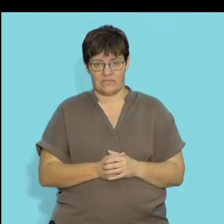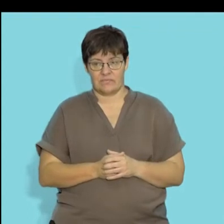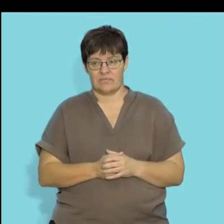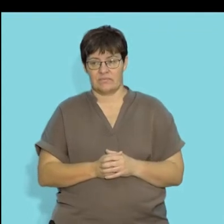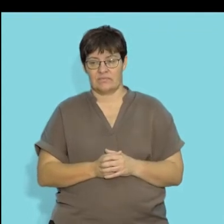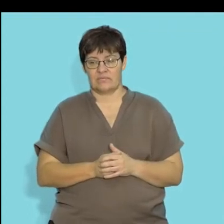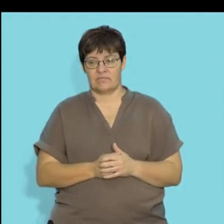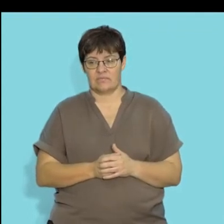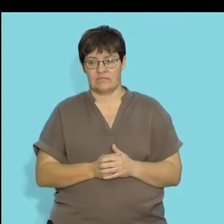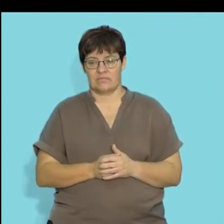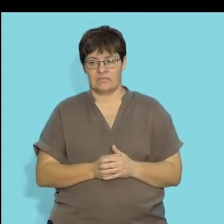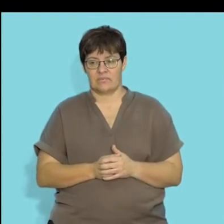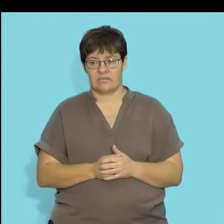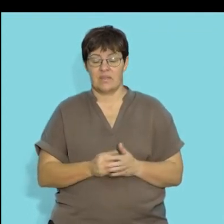the plants.